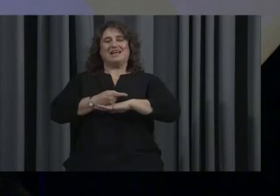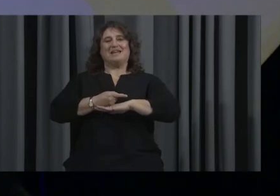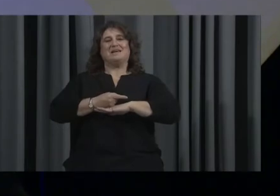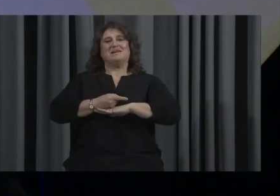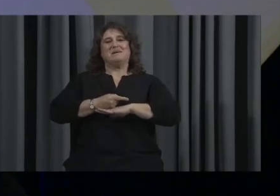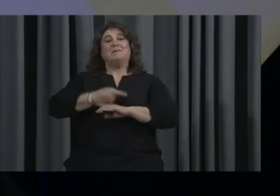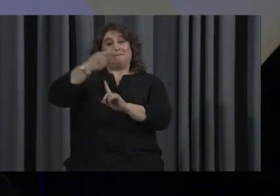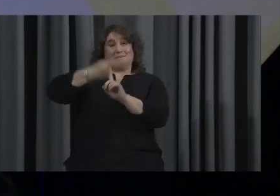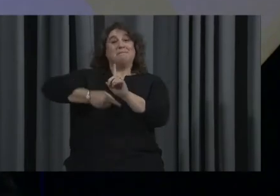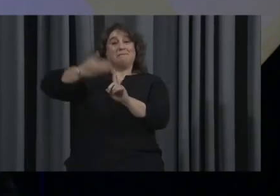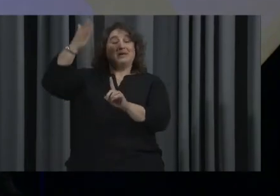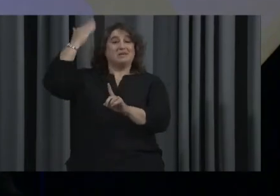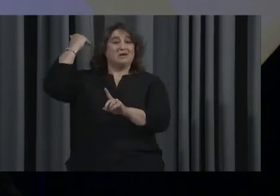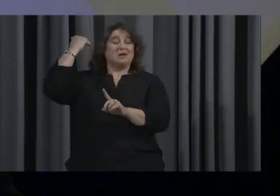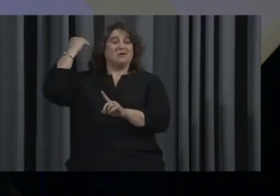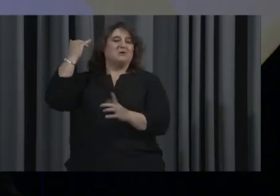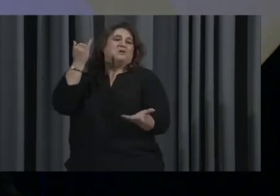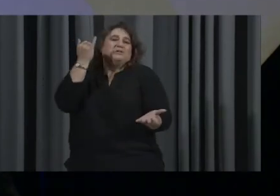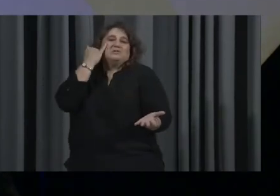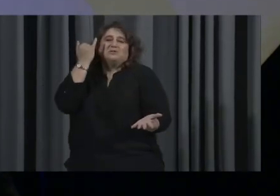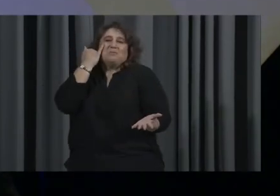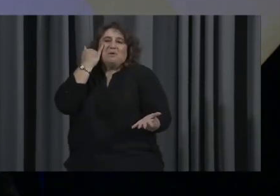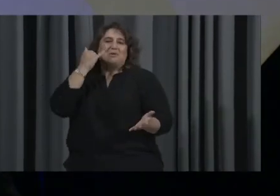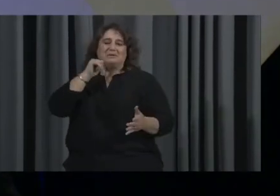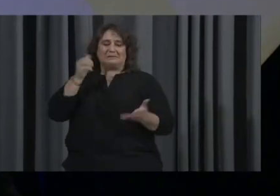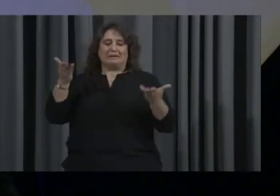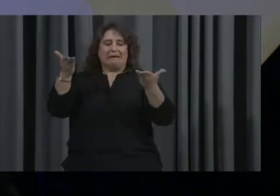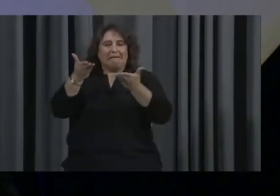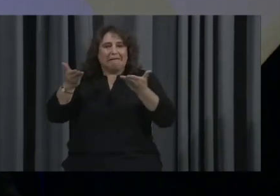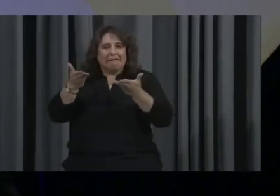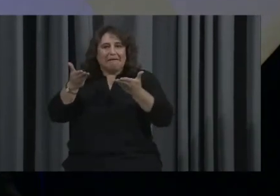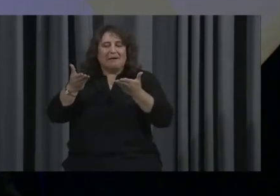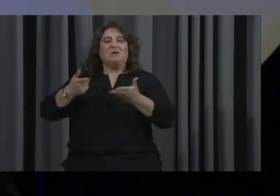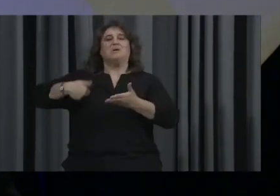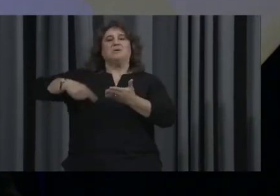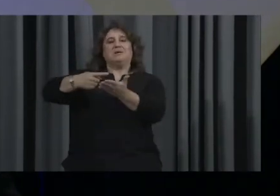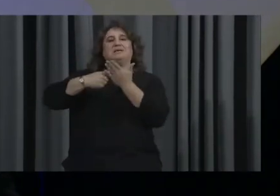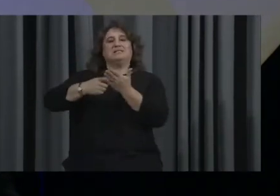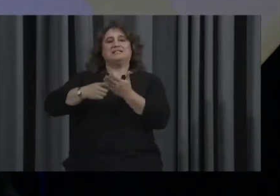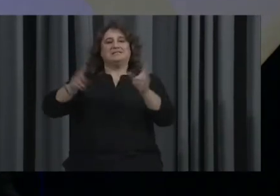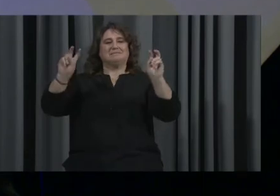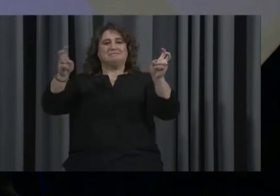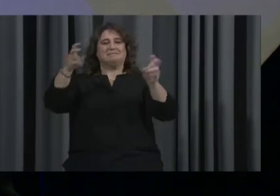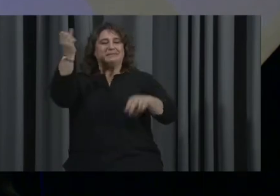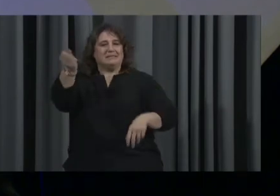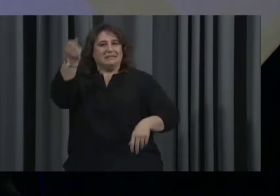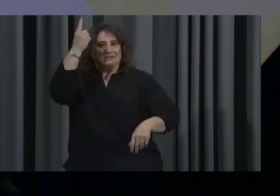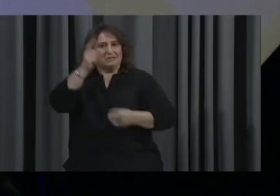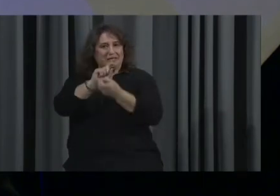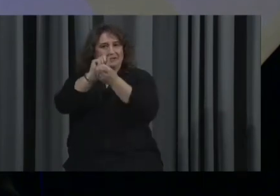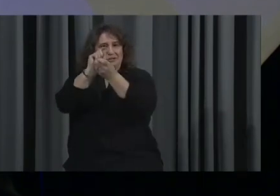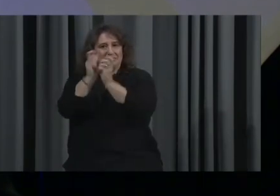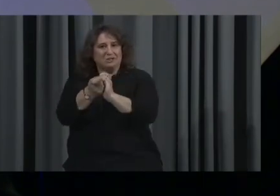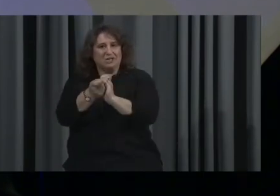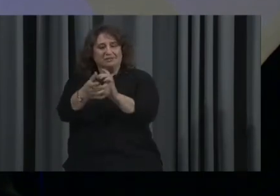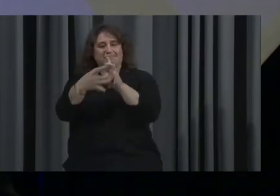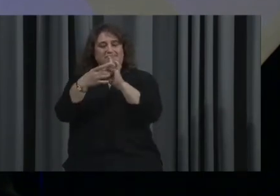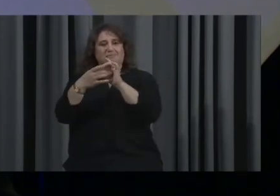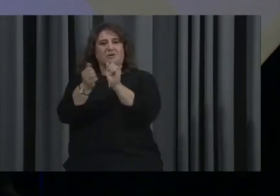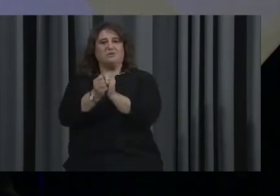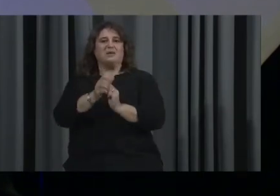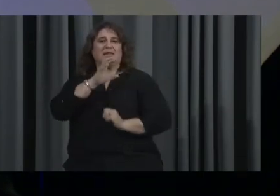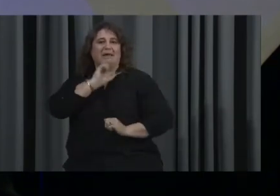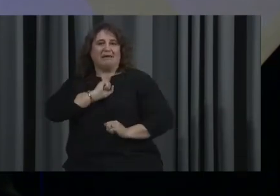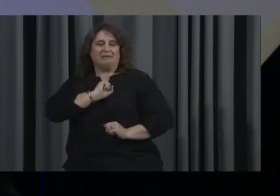Last month, if you're unable to join us, we did our program on Understanding the Changes Associated with